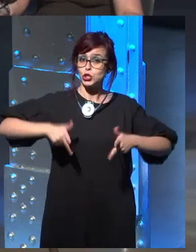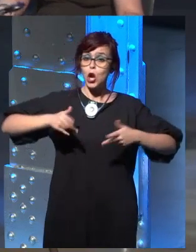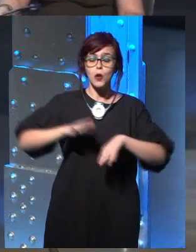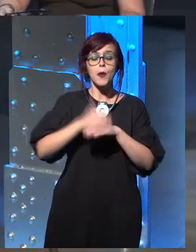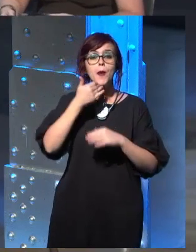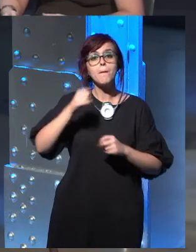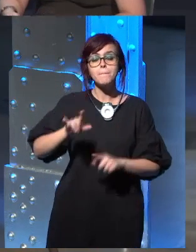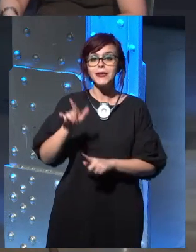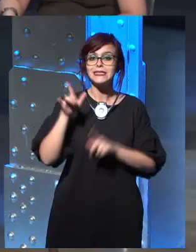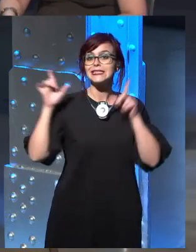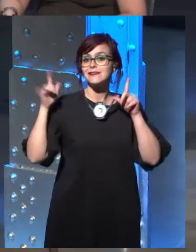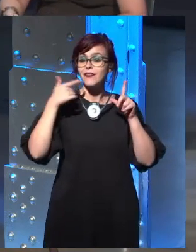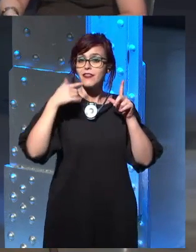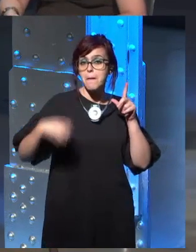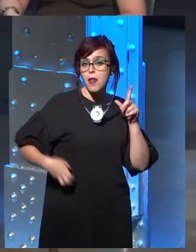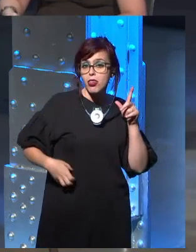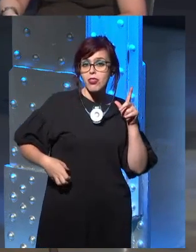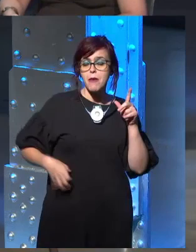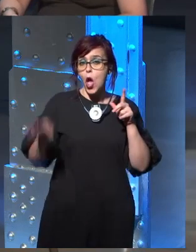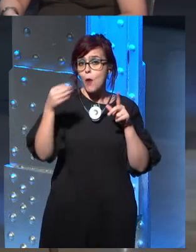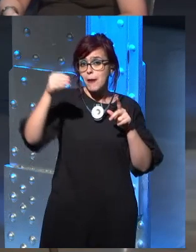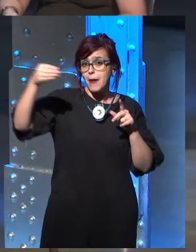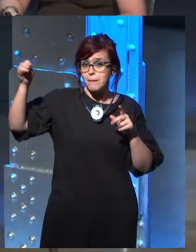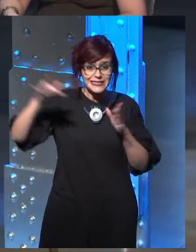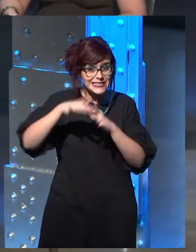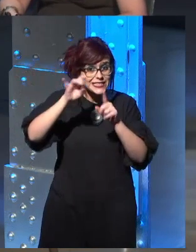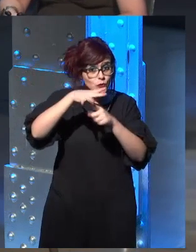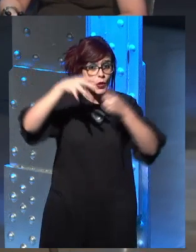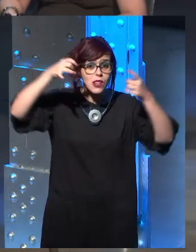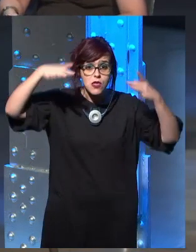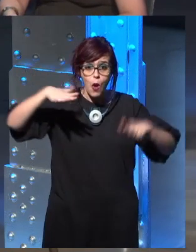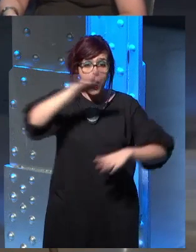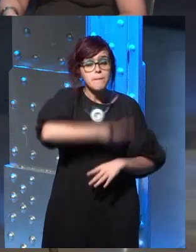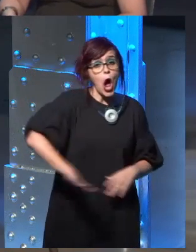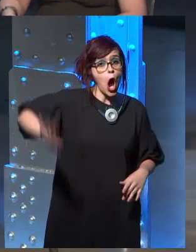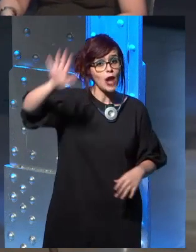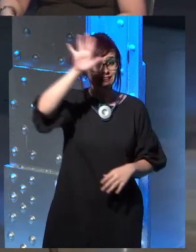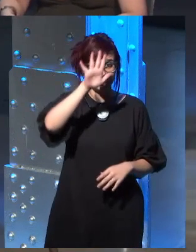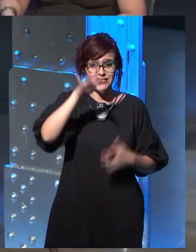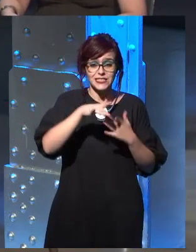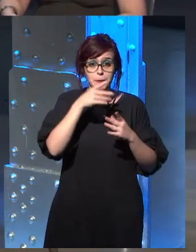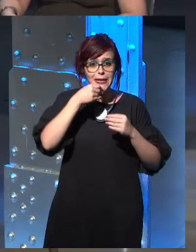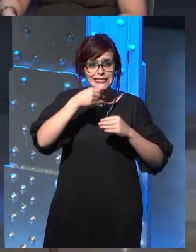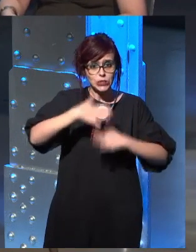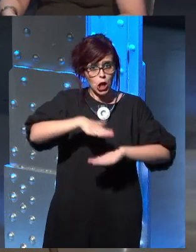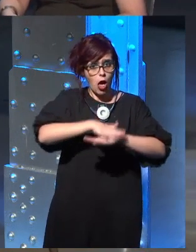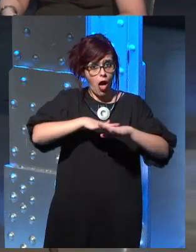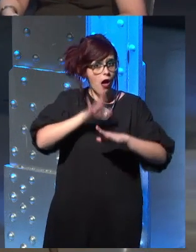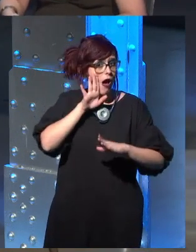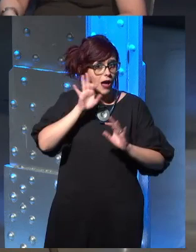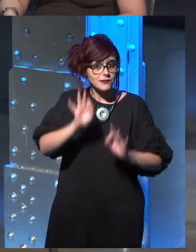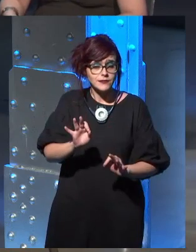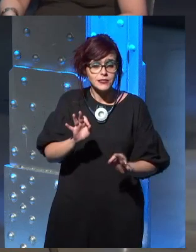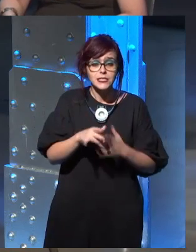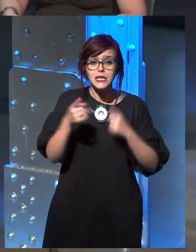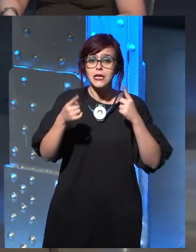all these things. So there's a lot of historical basis for having somebody presented as... And actually believing that they